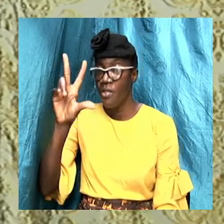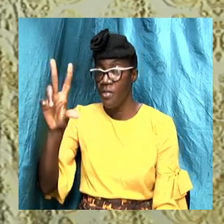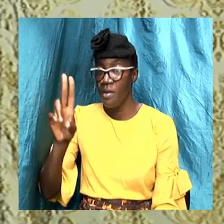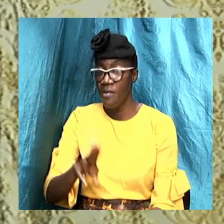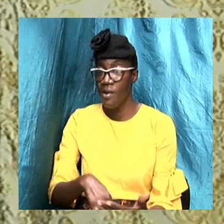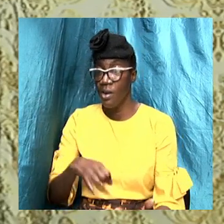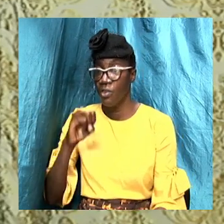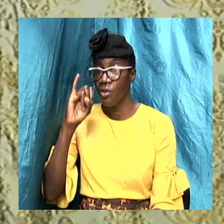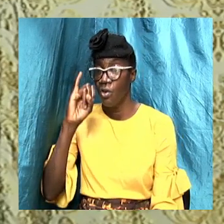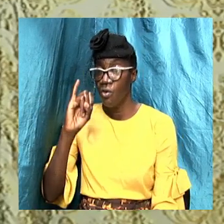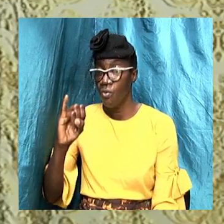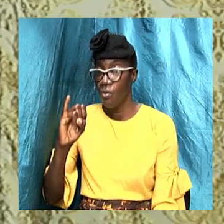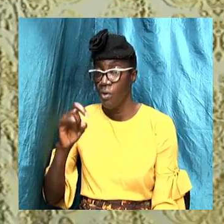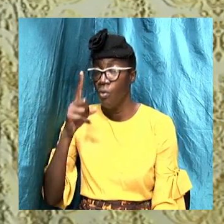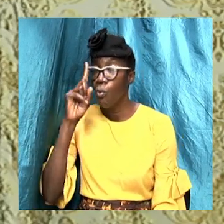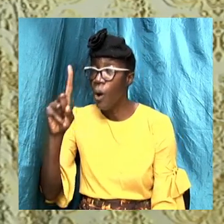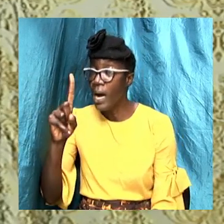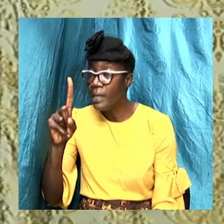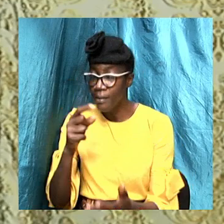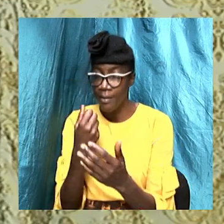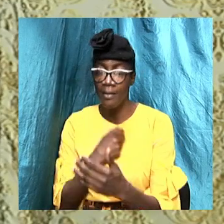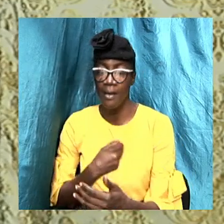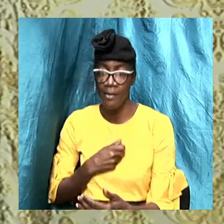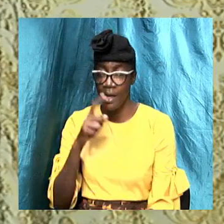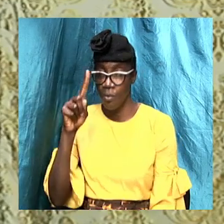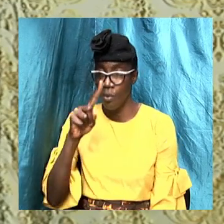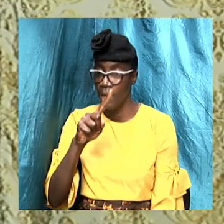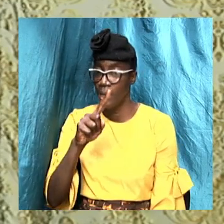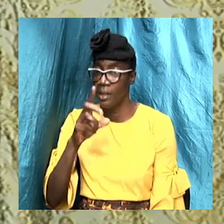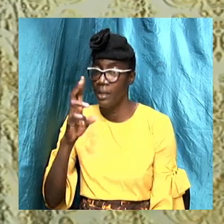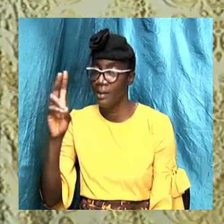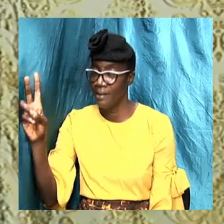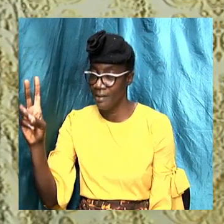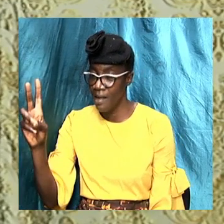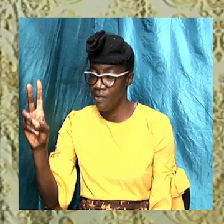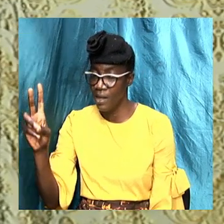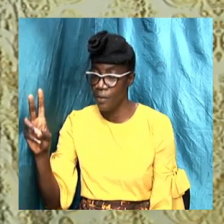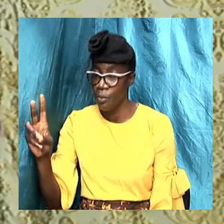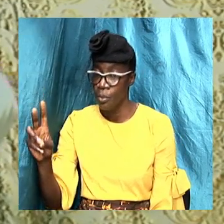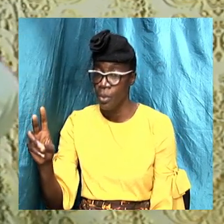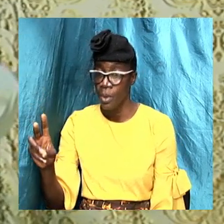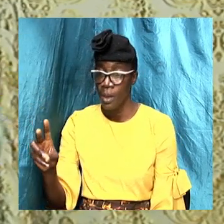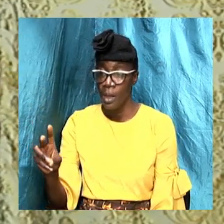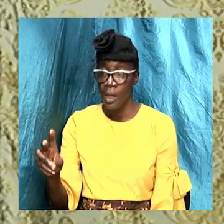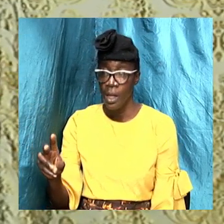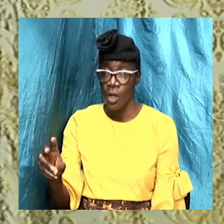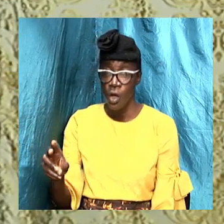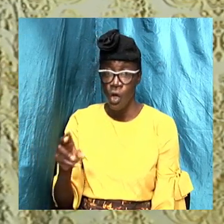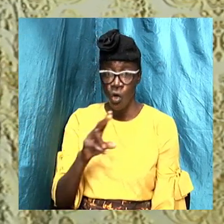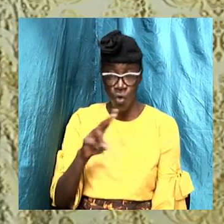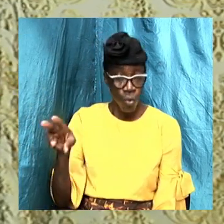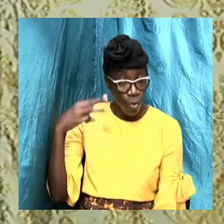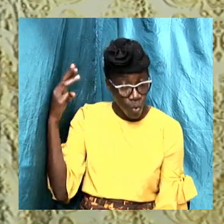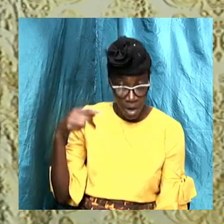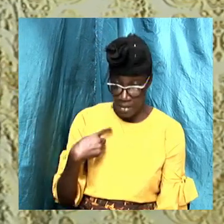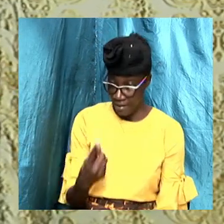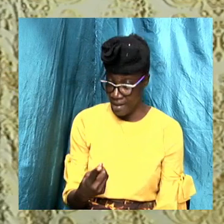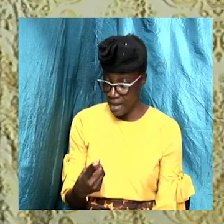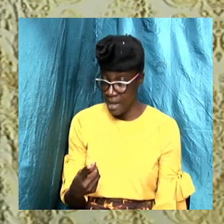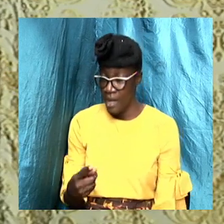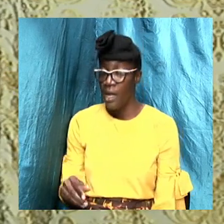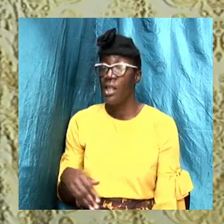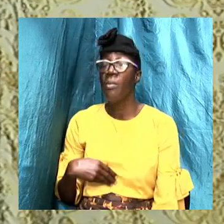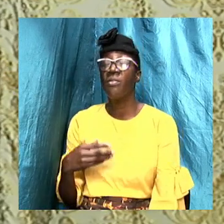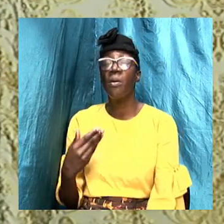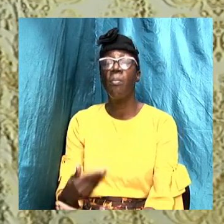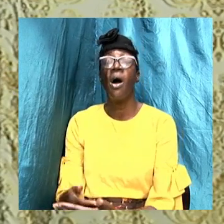Jesus said marvel not I say unto you you must be born again and then he went down in verse 5 and